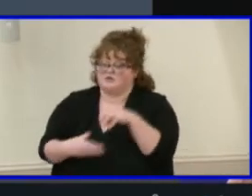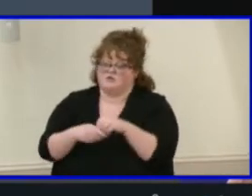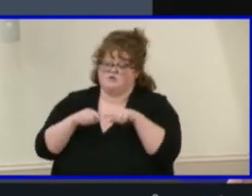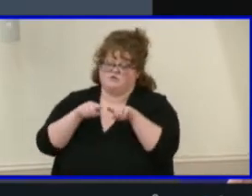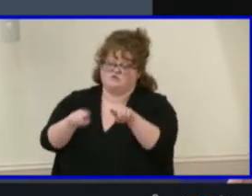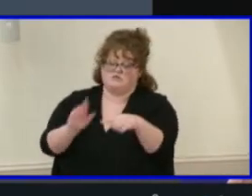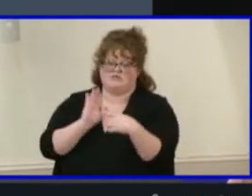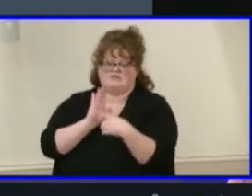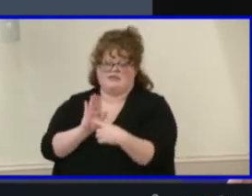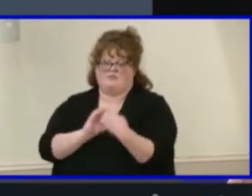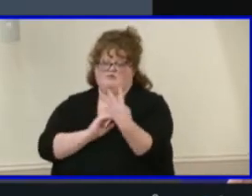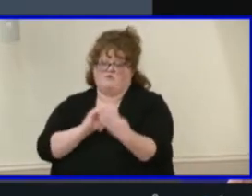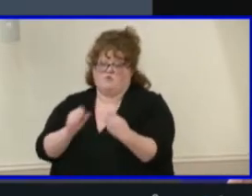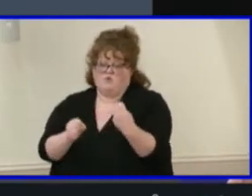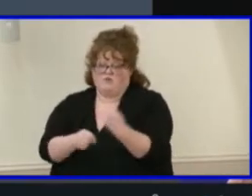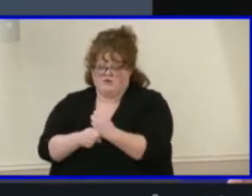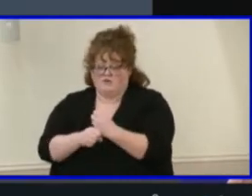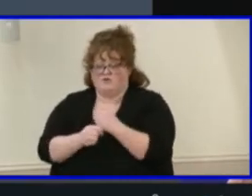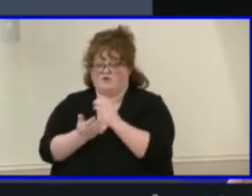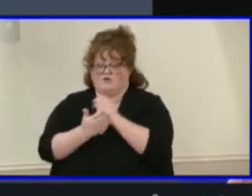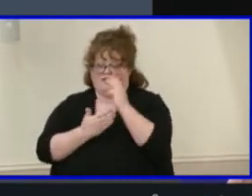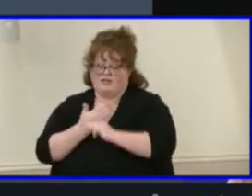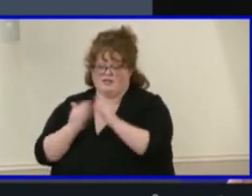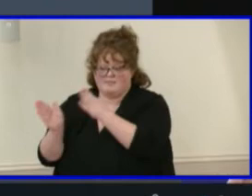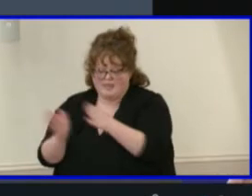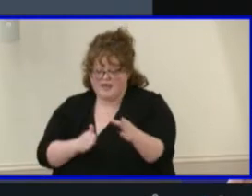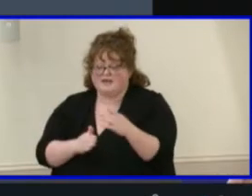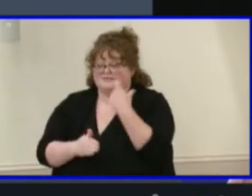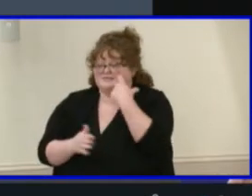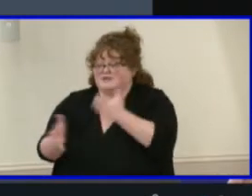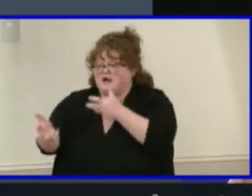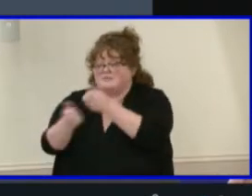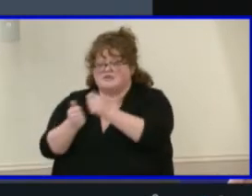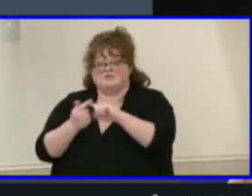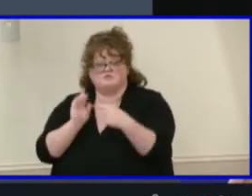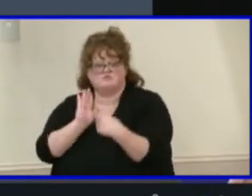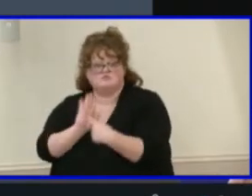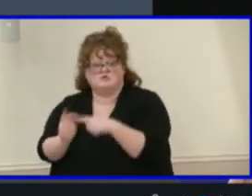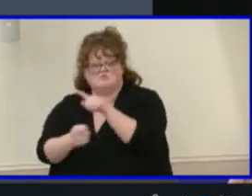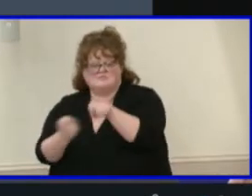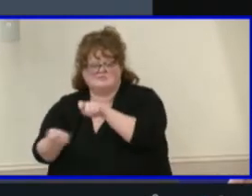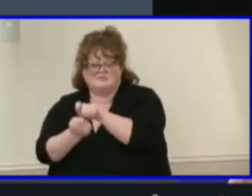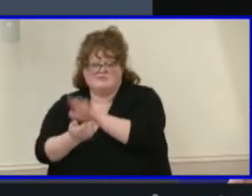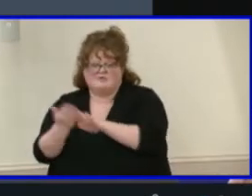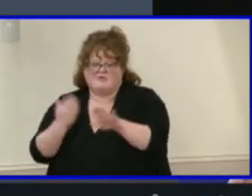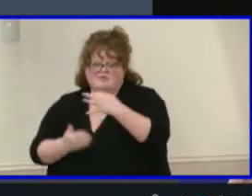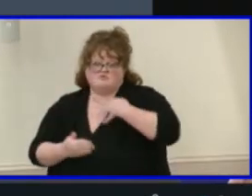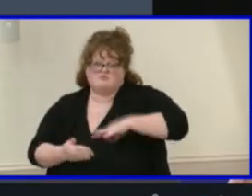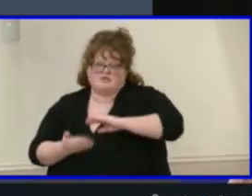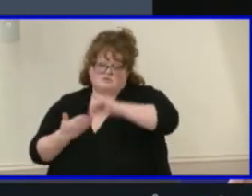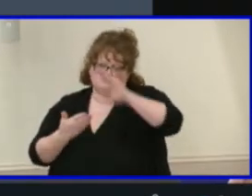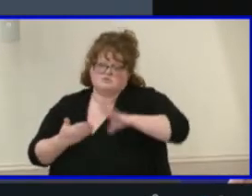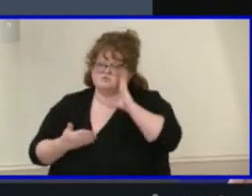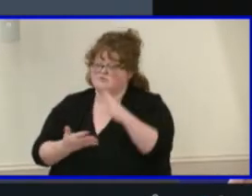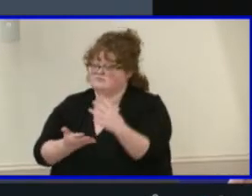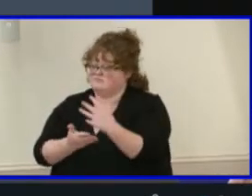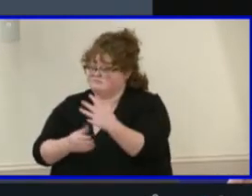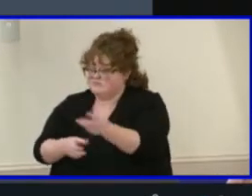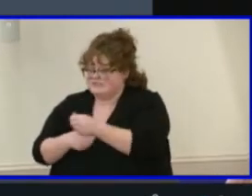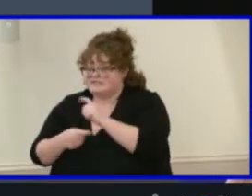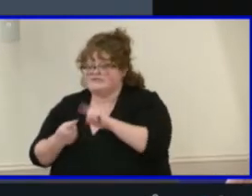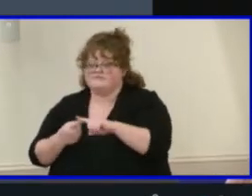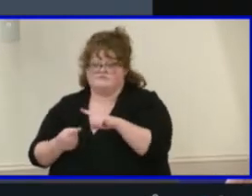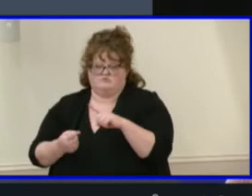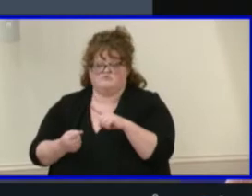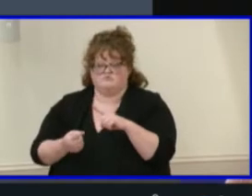curriculum plan for the HITECH Academy were updated to identify the specific college credits students will receive to assist in confirming